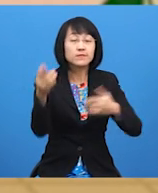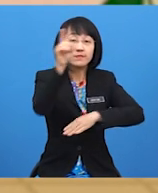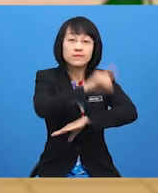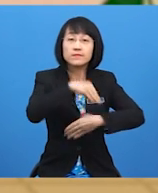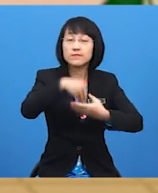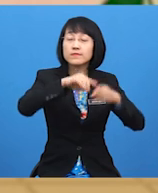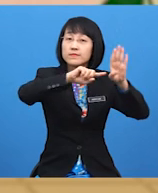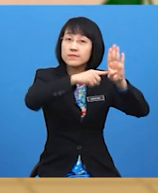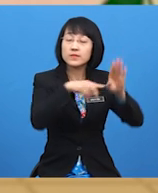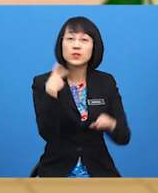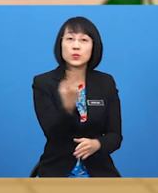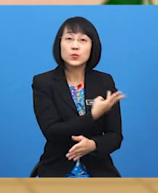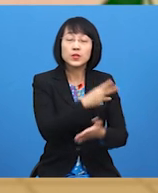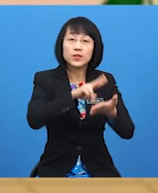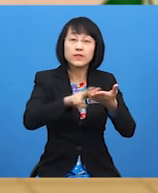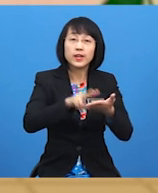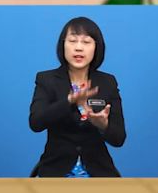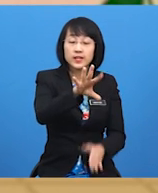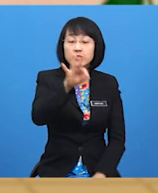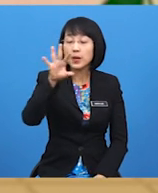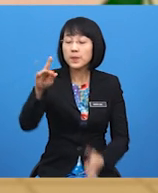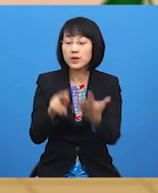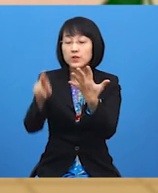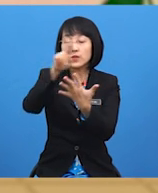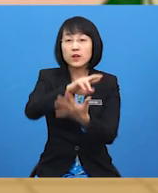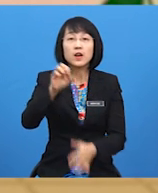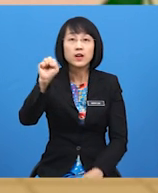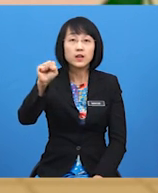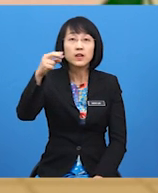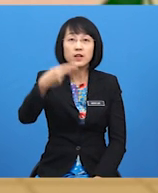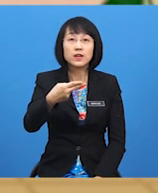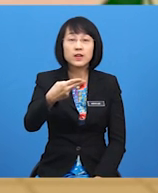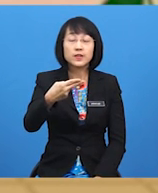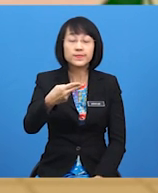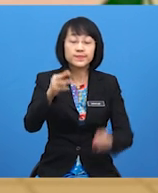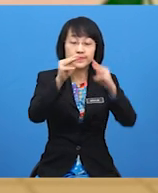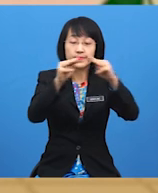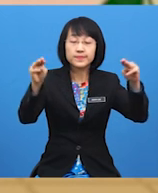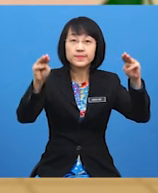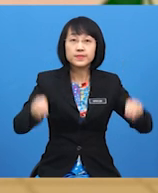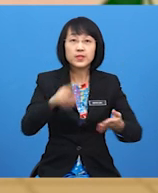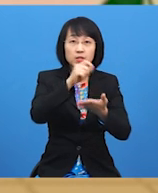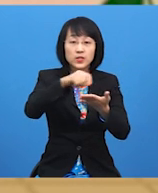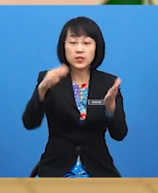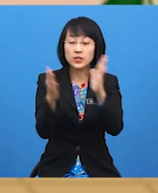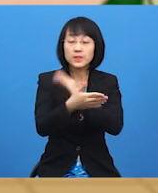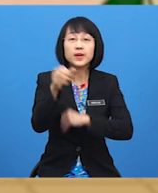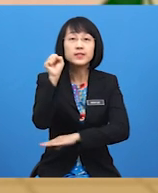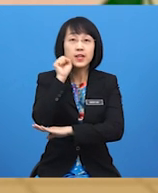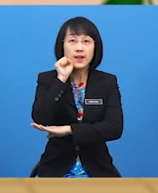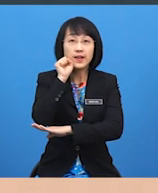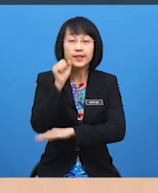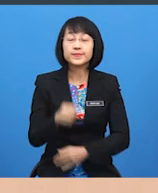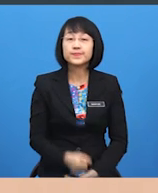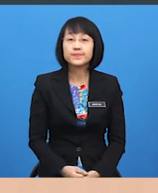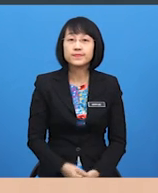the beginning, we read a sample review of the Sherlock Holmes Museum, written by Sarah.